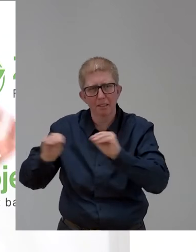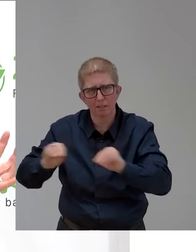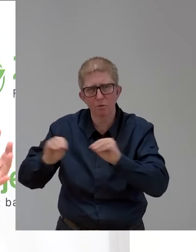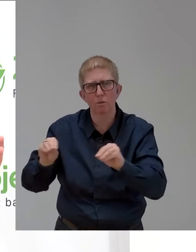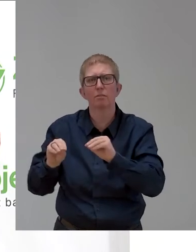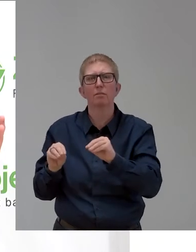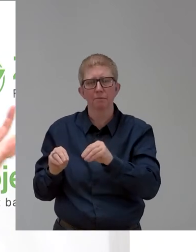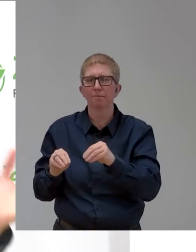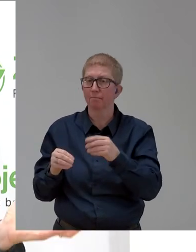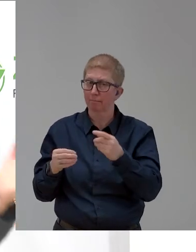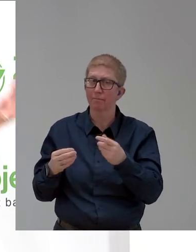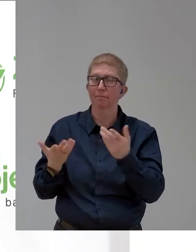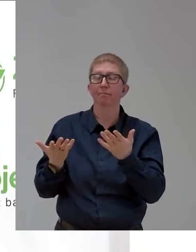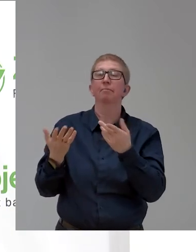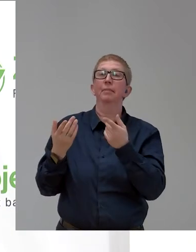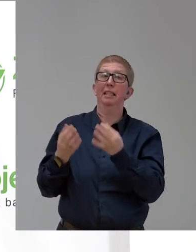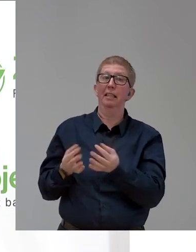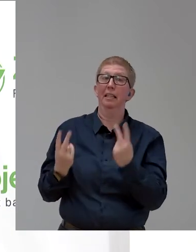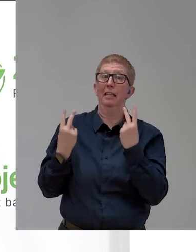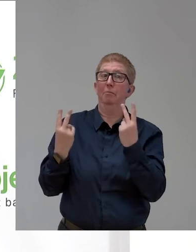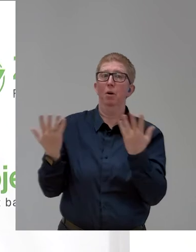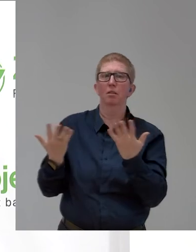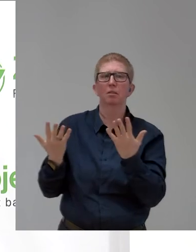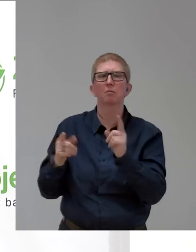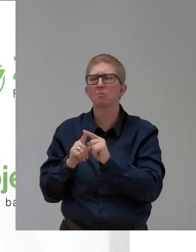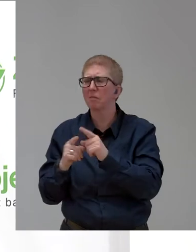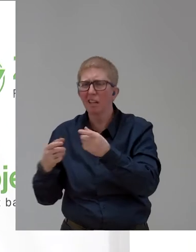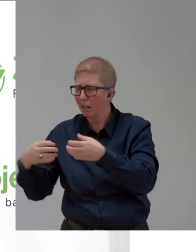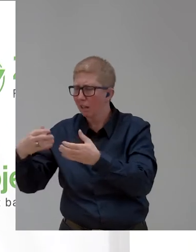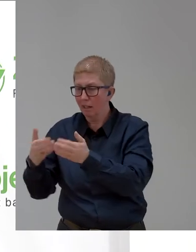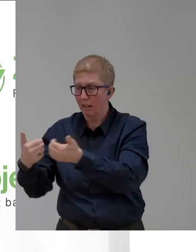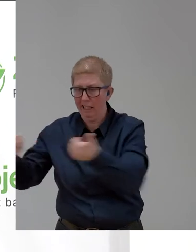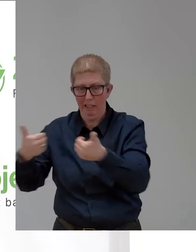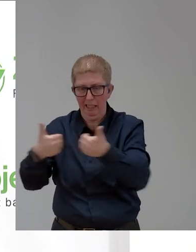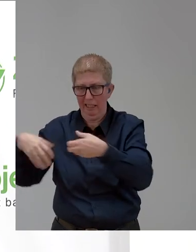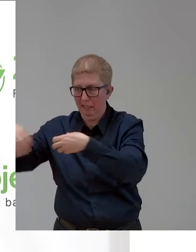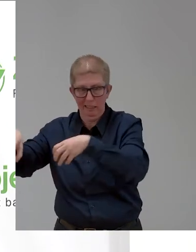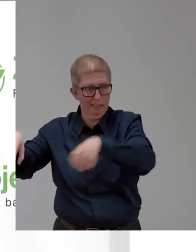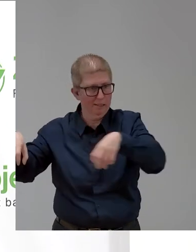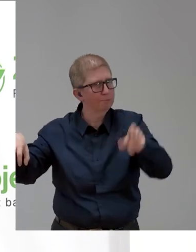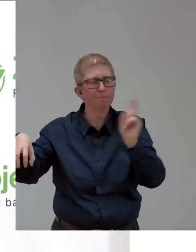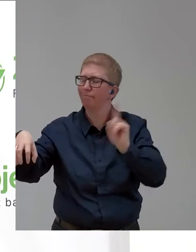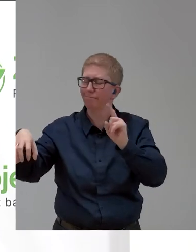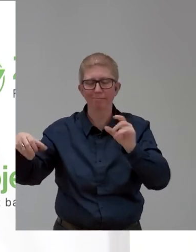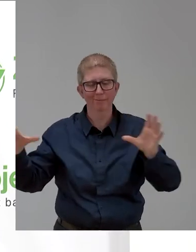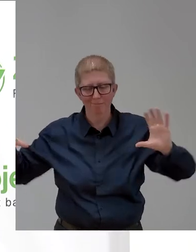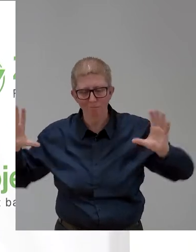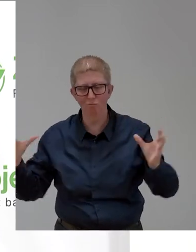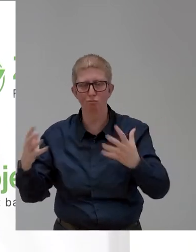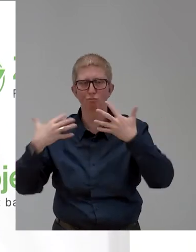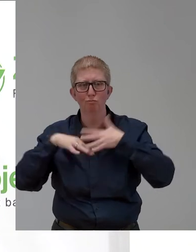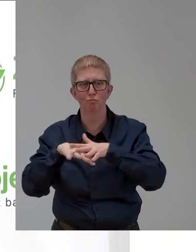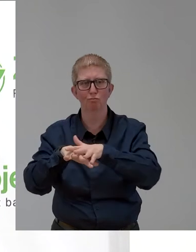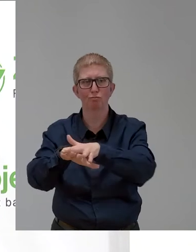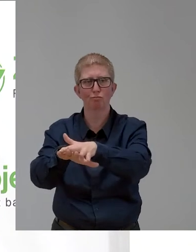separate rather than to integrate. So open up existing opportunities for persons with disabilities.